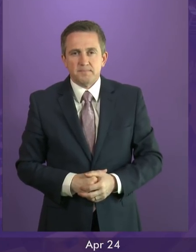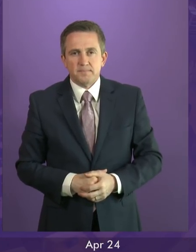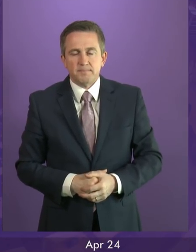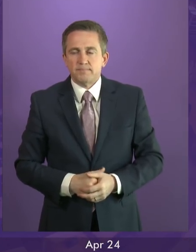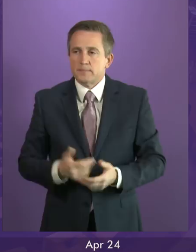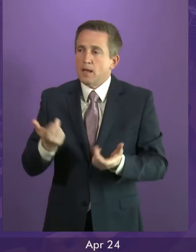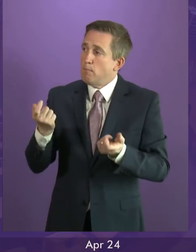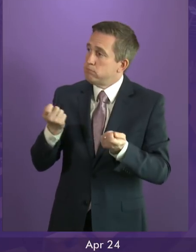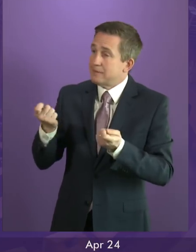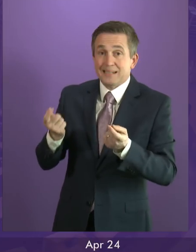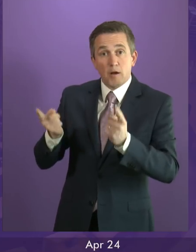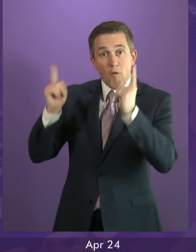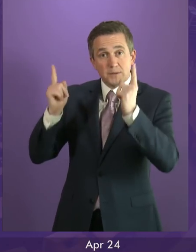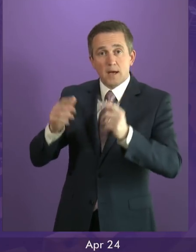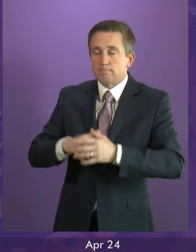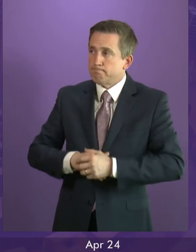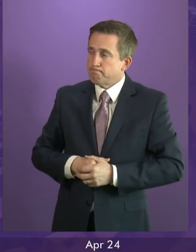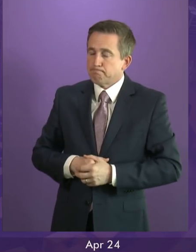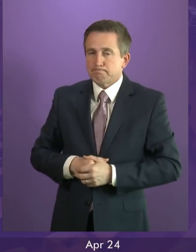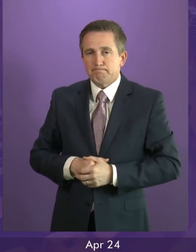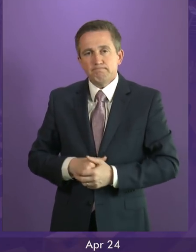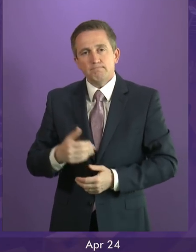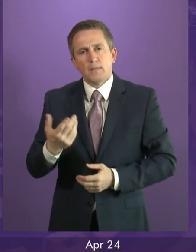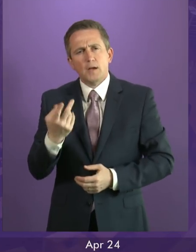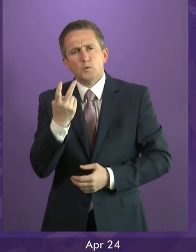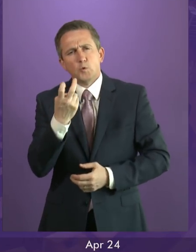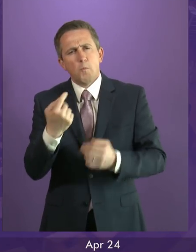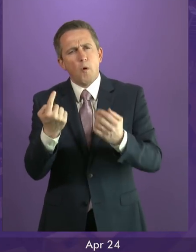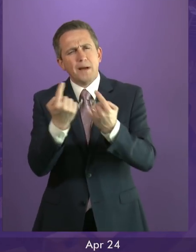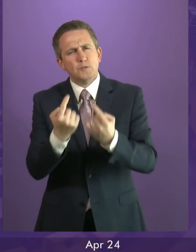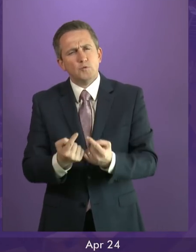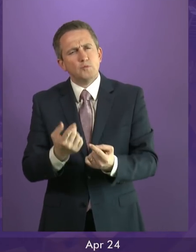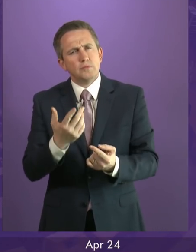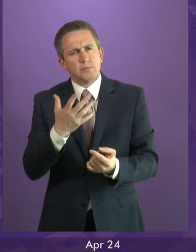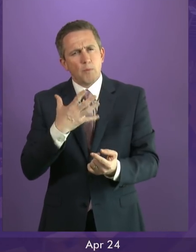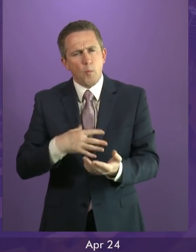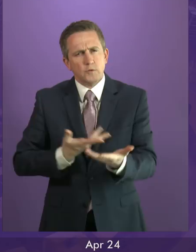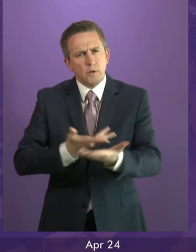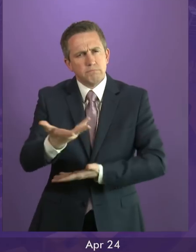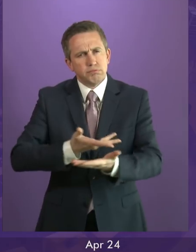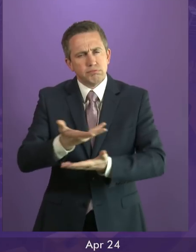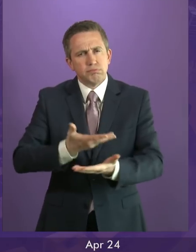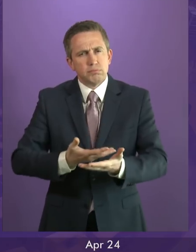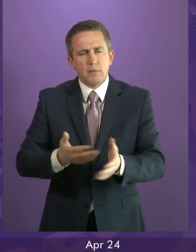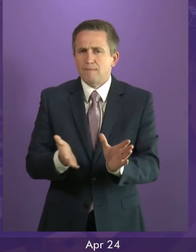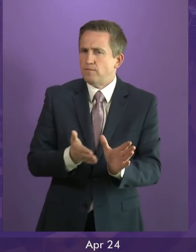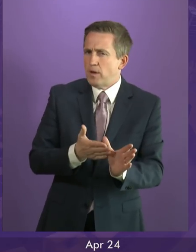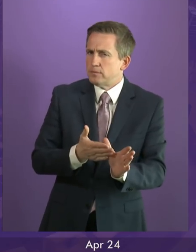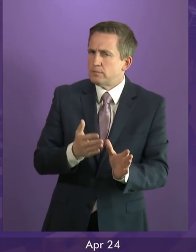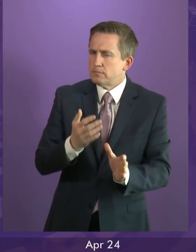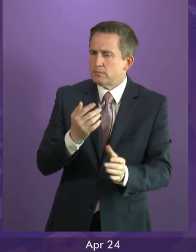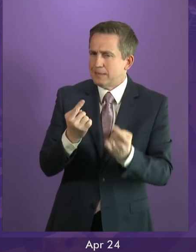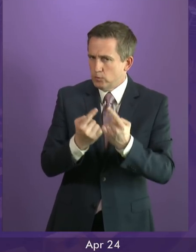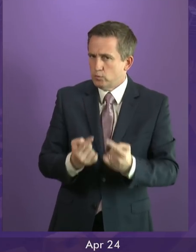Signing officer, let me now turn to two parallel processes I want to outline today. The first is directed